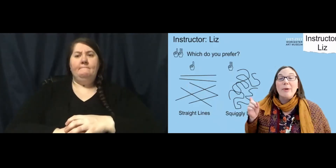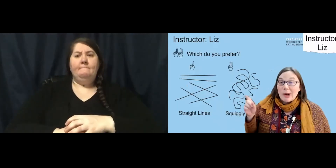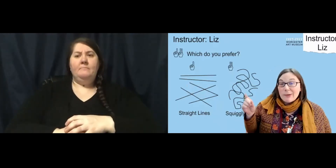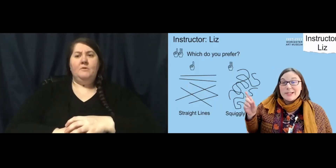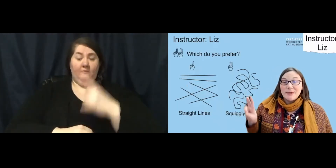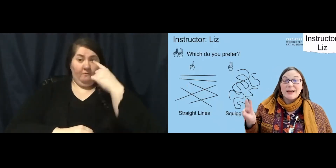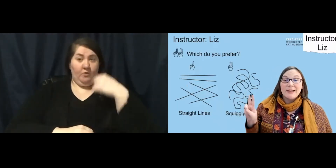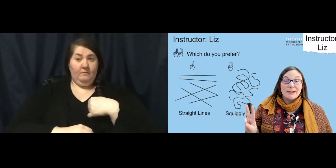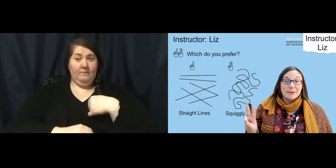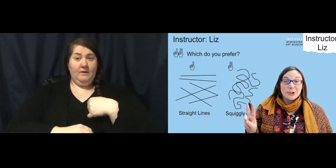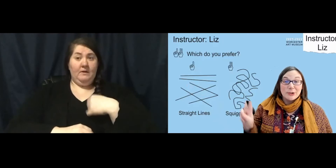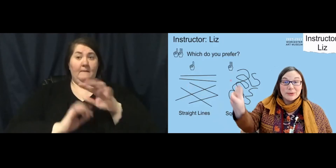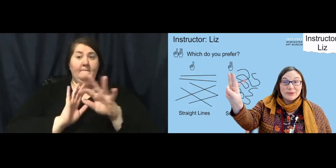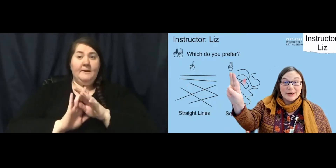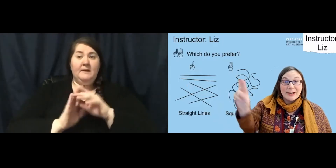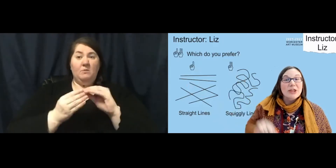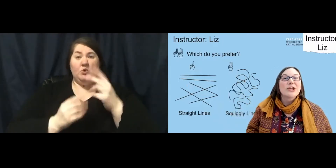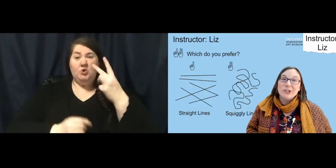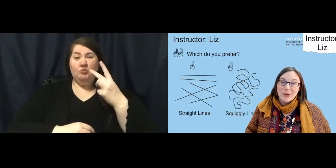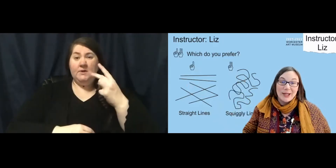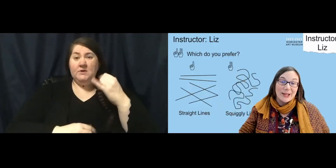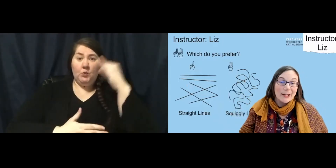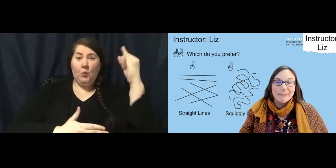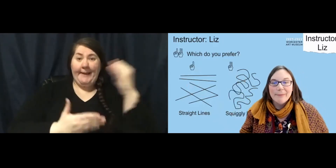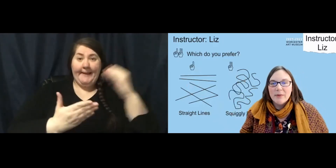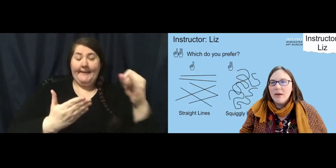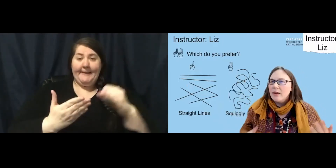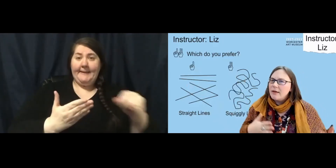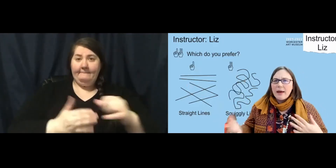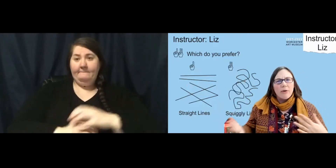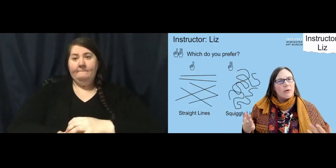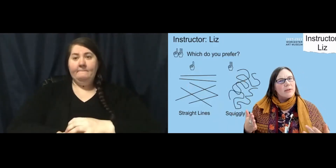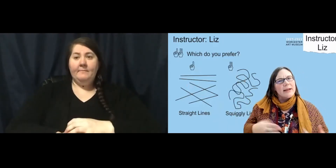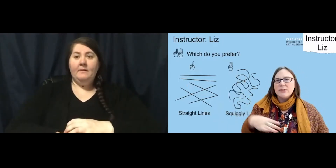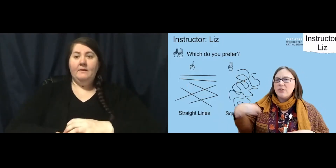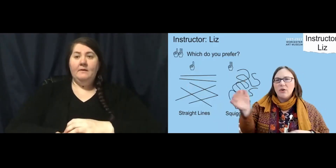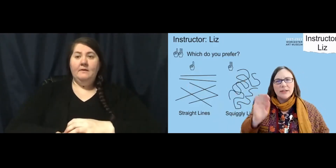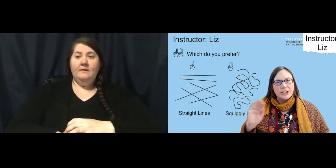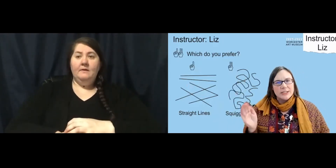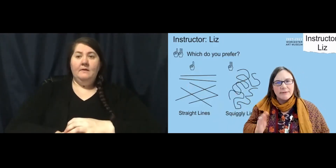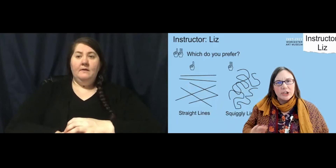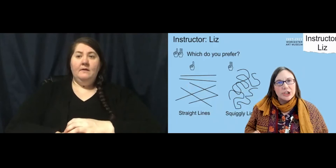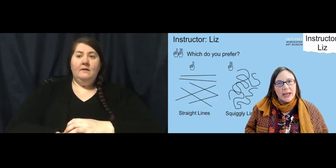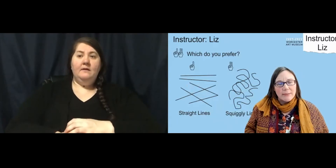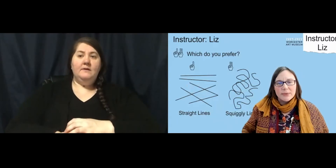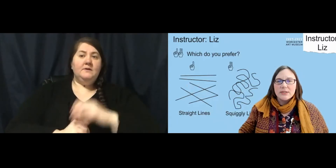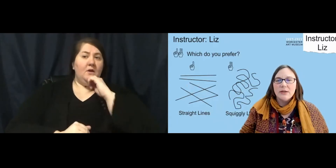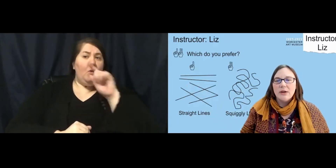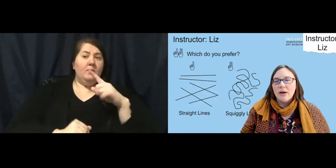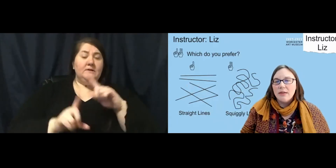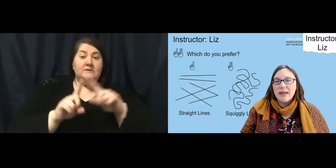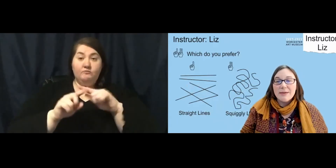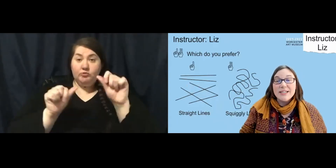I would always pick number two right here, the squiggly line. Now lines aren't only just different shapes.